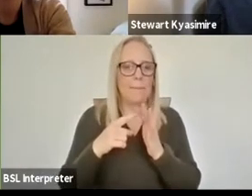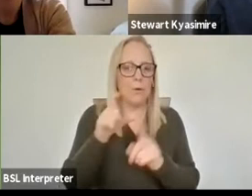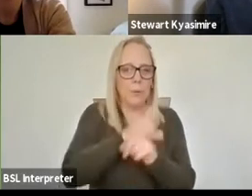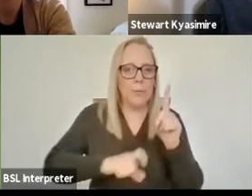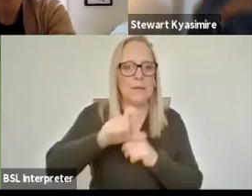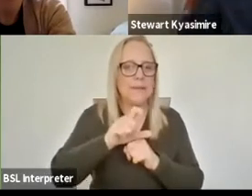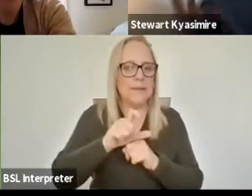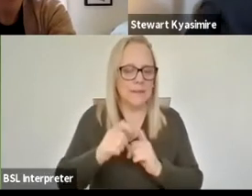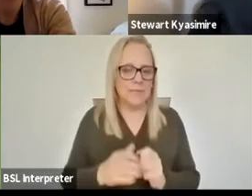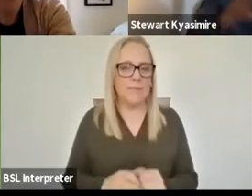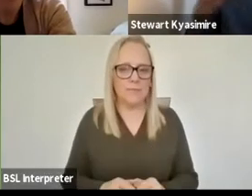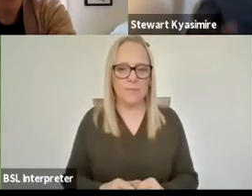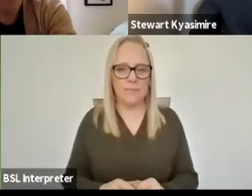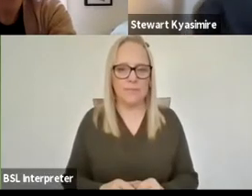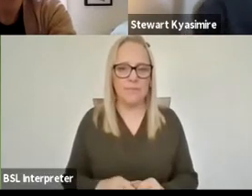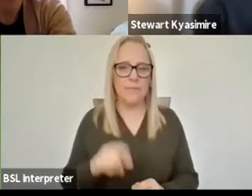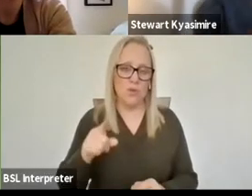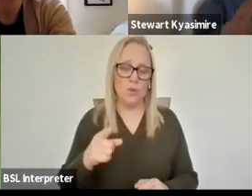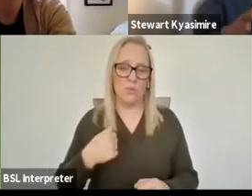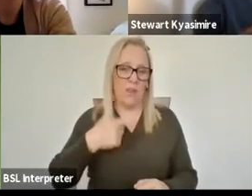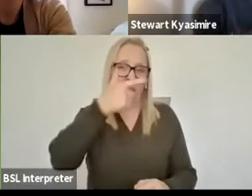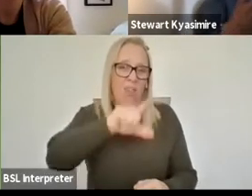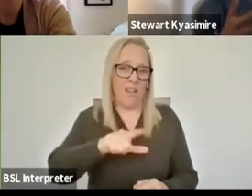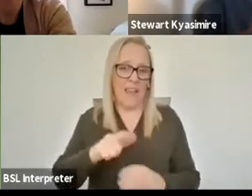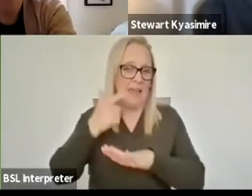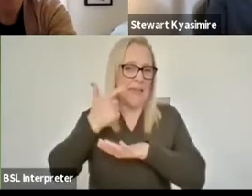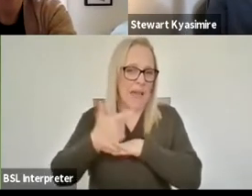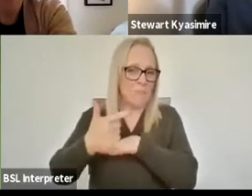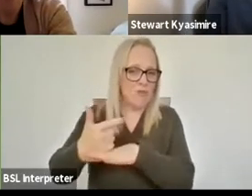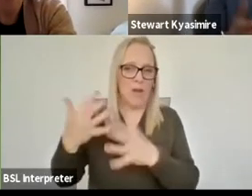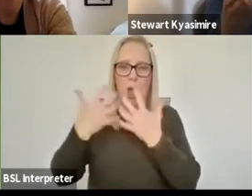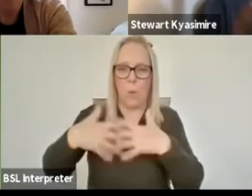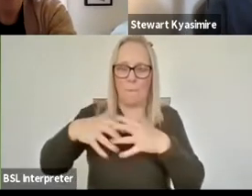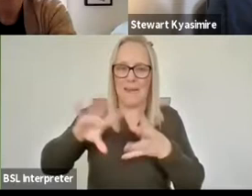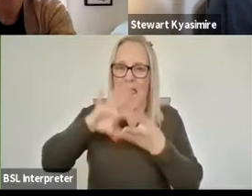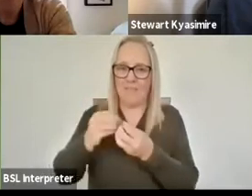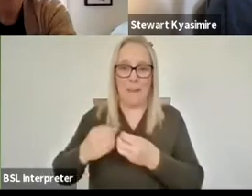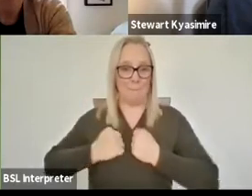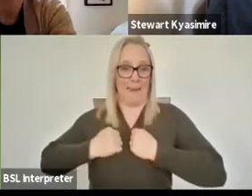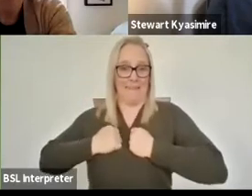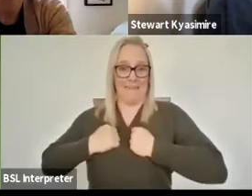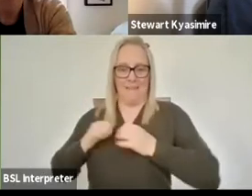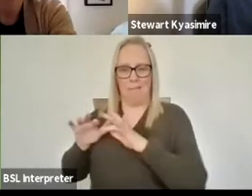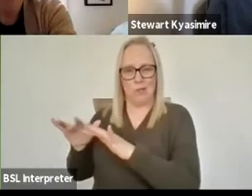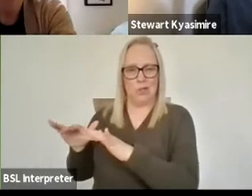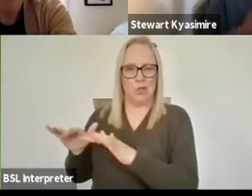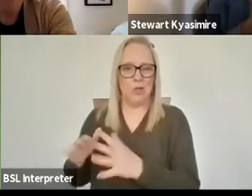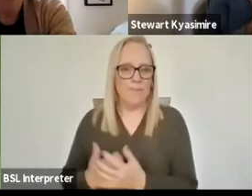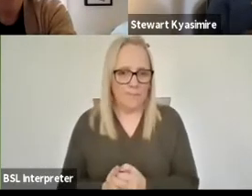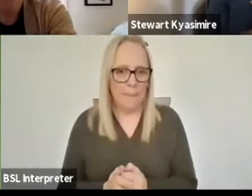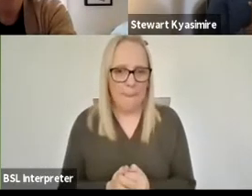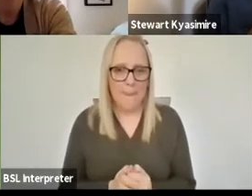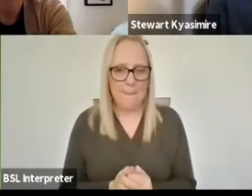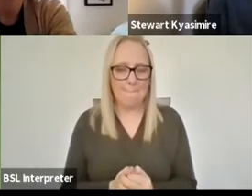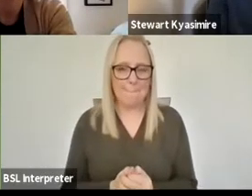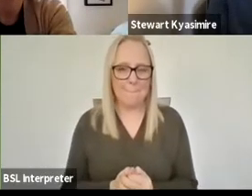having that camera equipment there if I didn't have that I wouldn't be having this we wouldn't be having this conversation but I'm for I